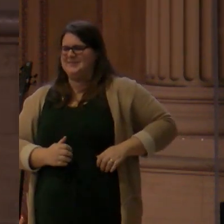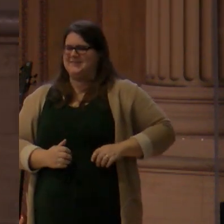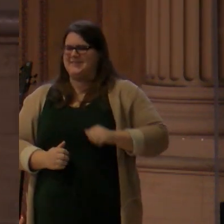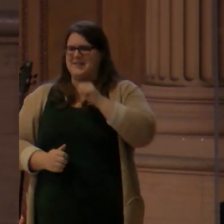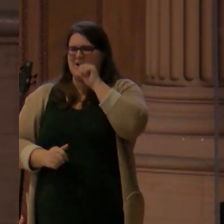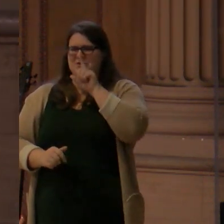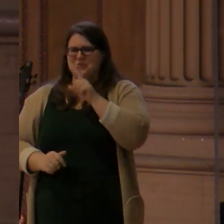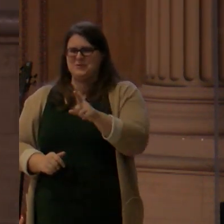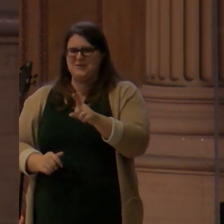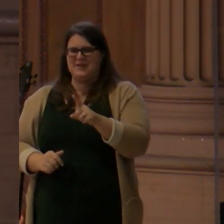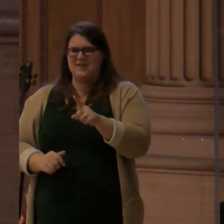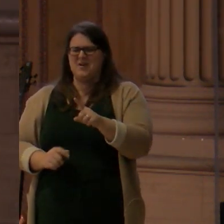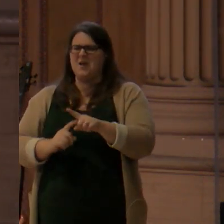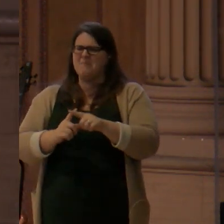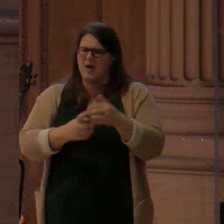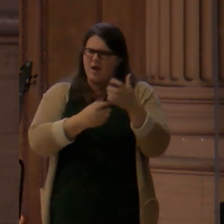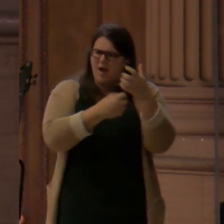with Him.